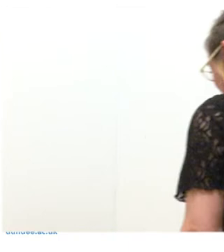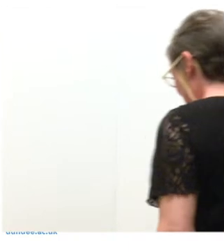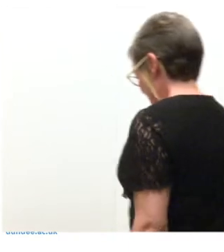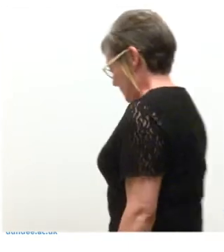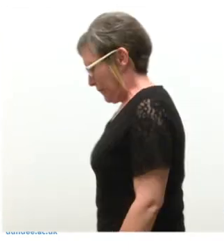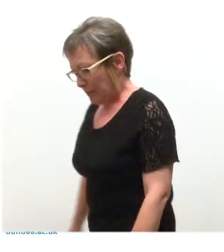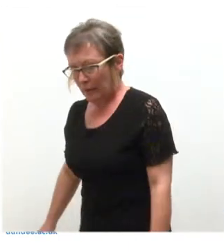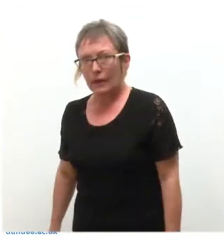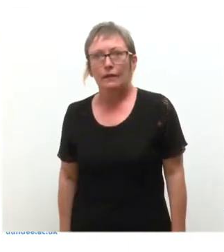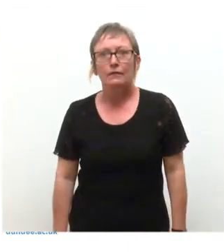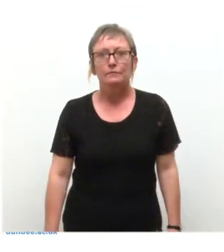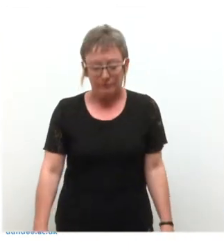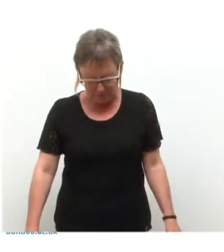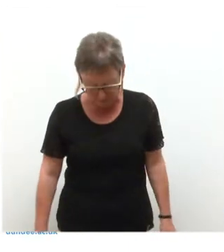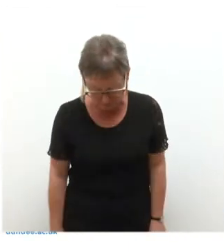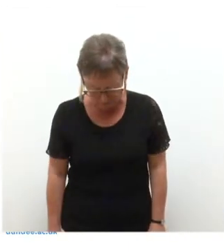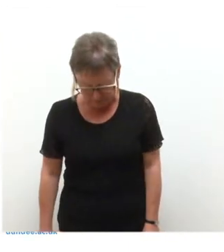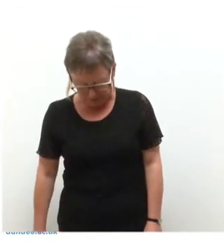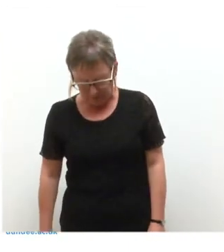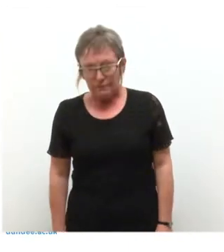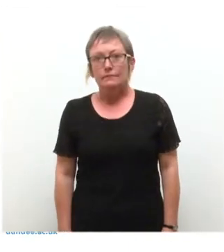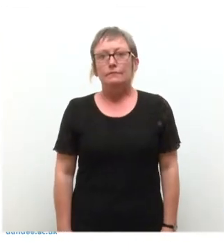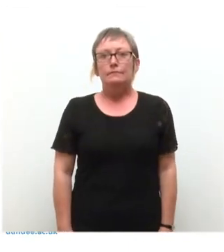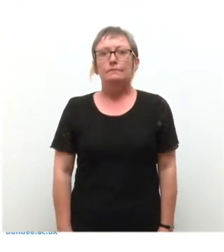Applaudissements. Thank